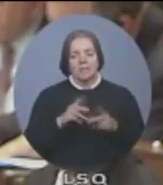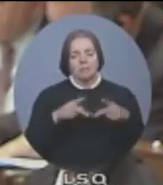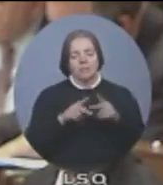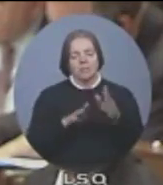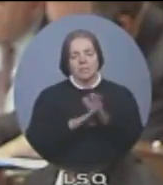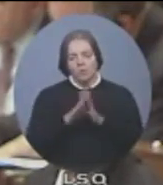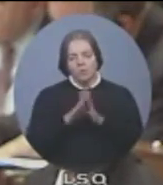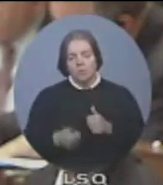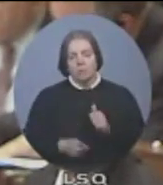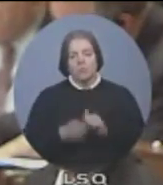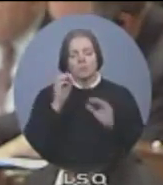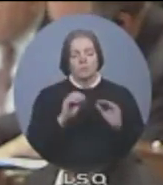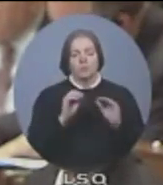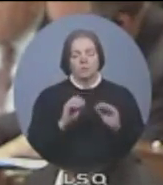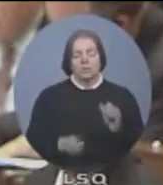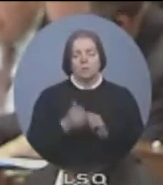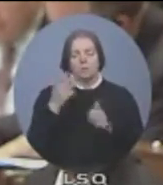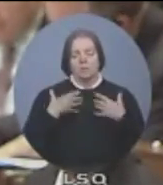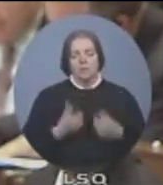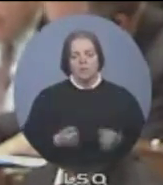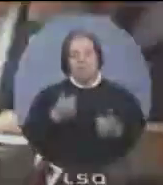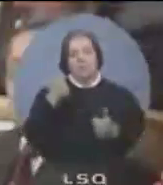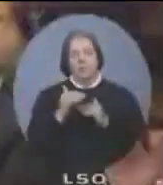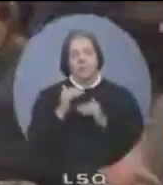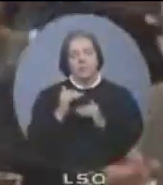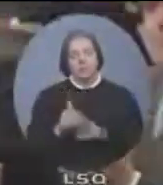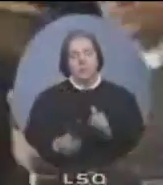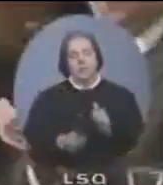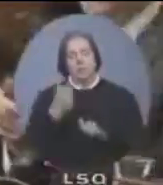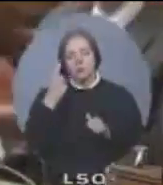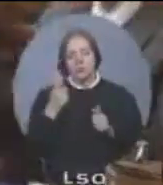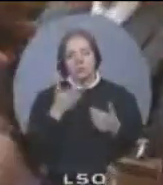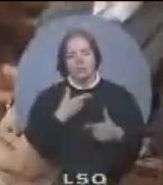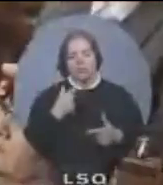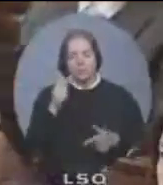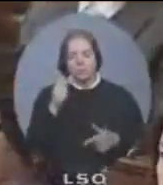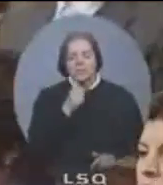more security and opportunities for women and girls. Mr.